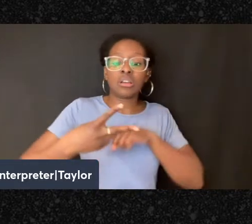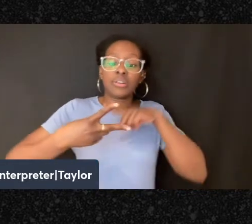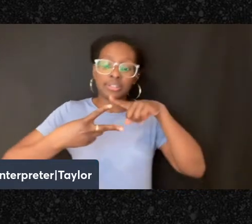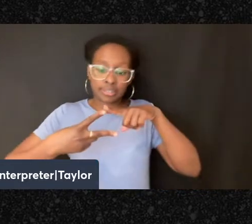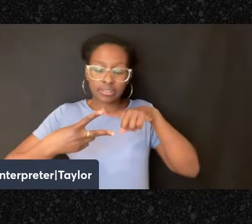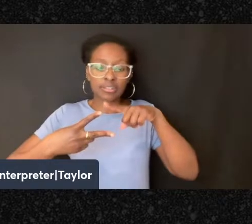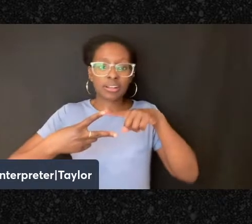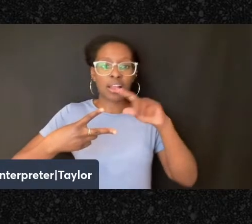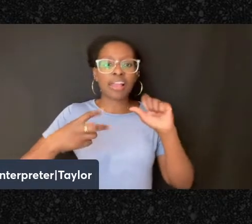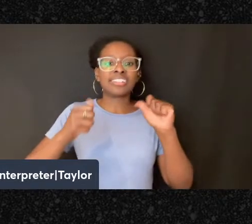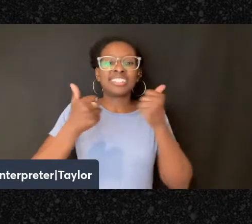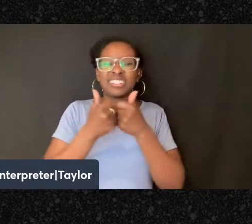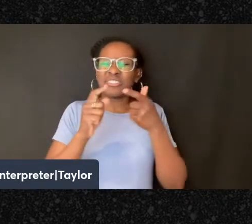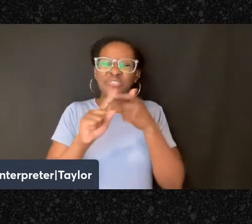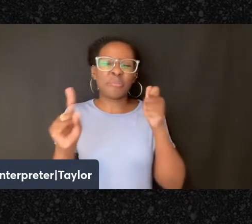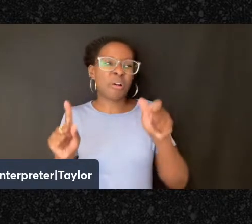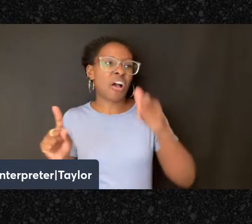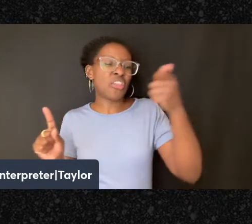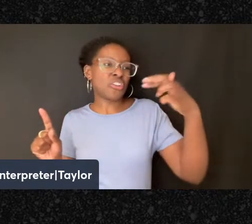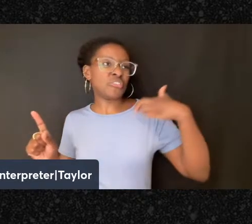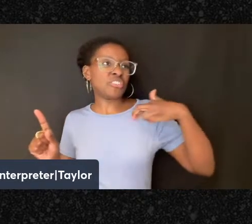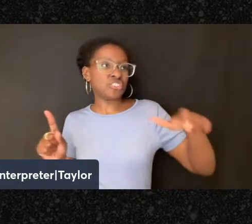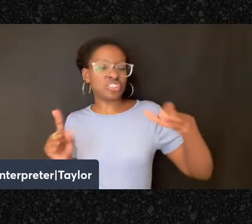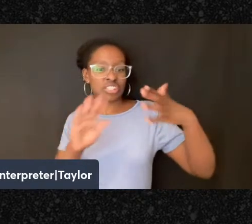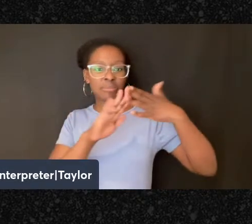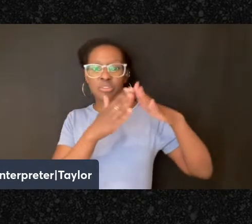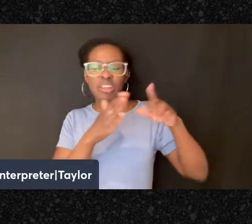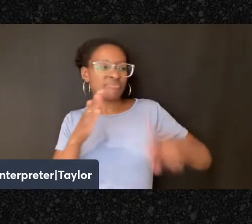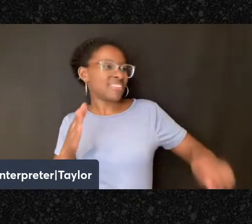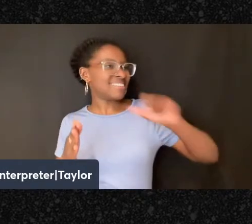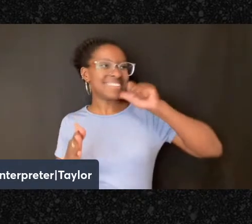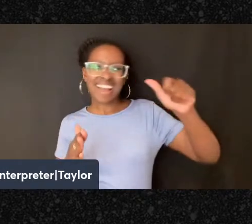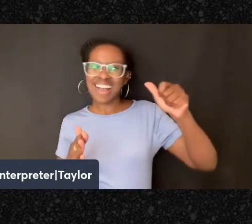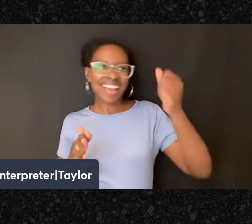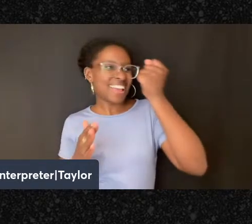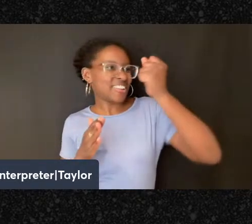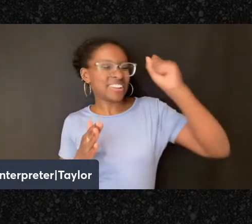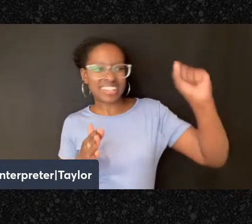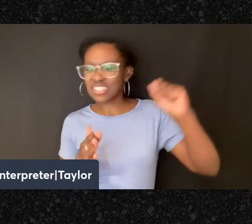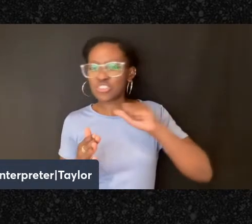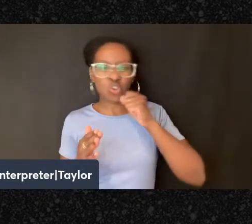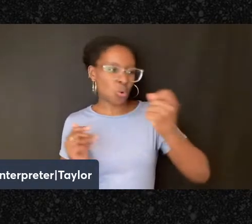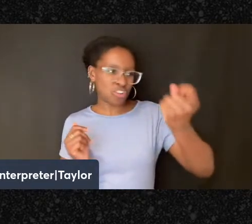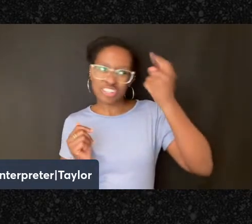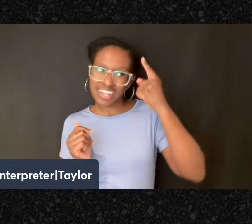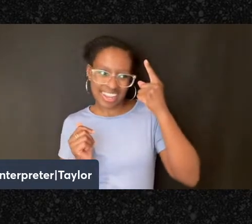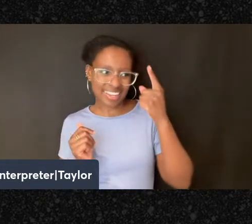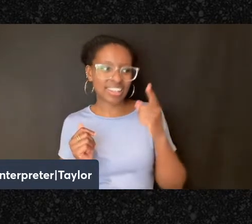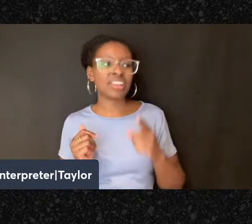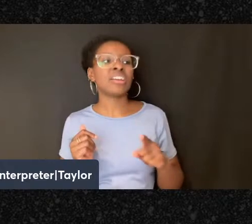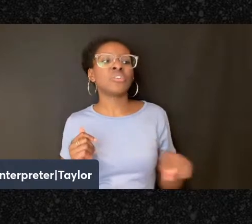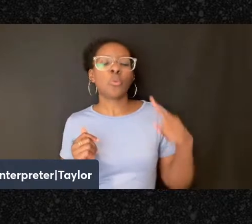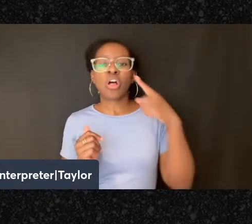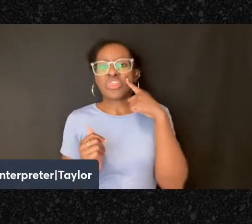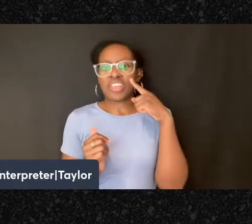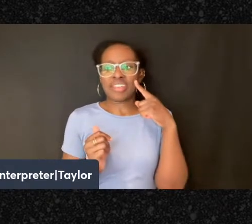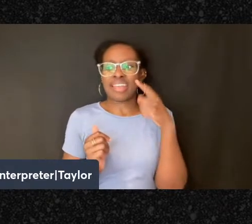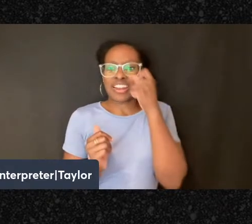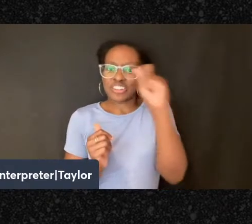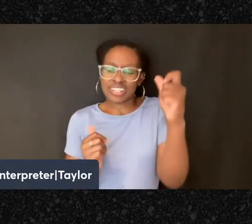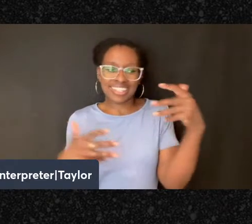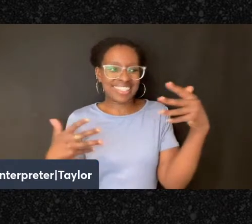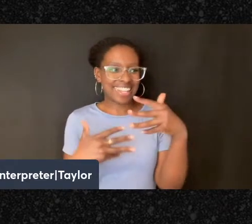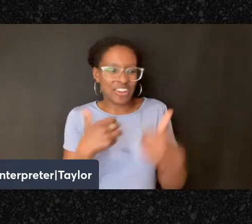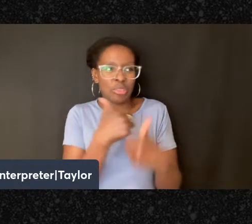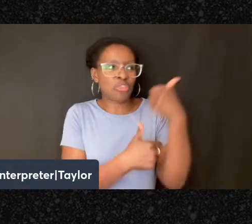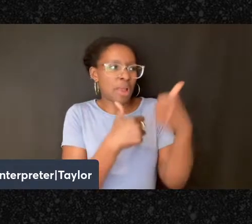religious community that was not anarchist and didn't understand anarchism and thought that anarchism was a scary threat. And on